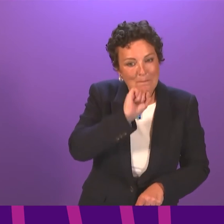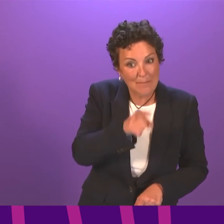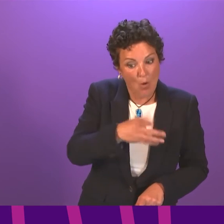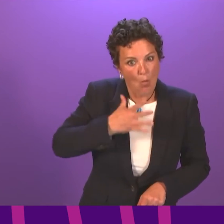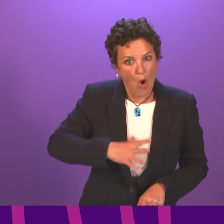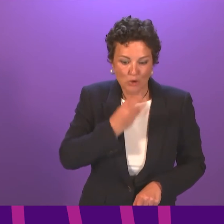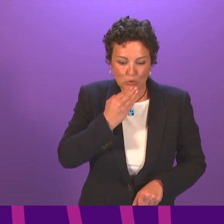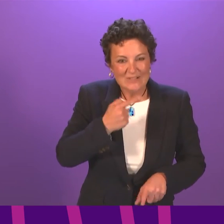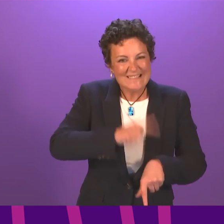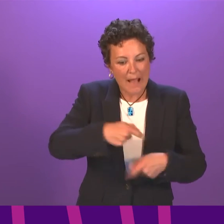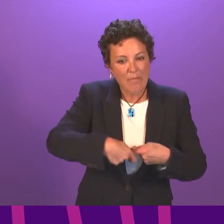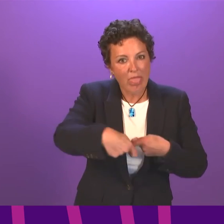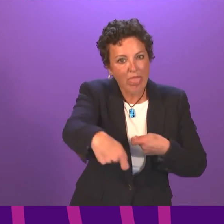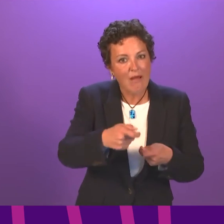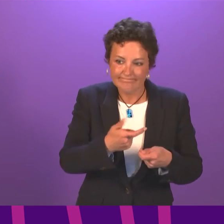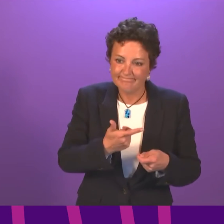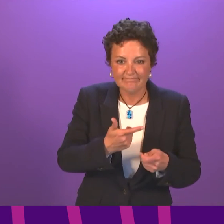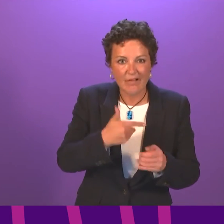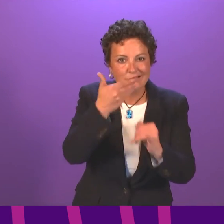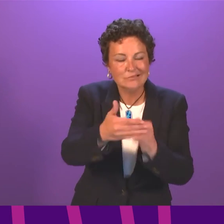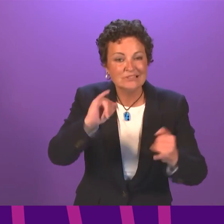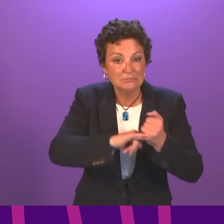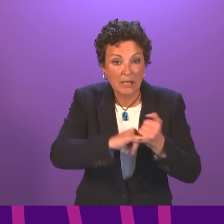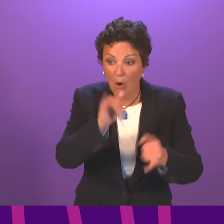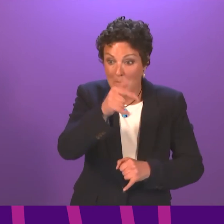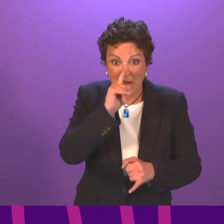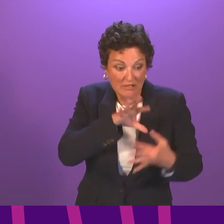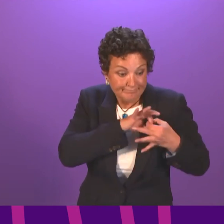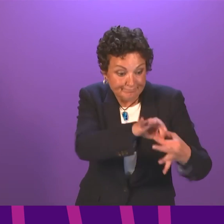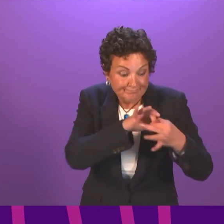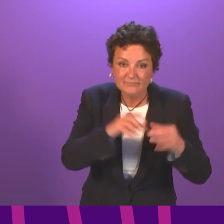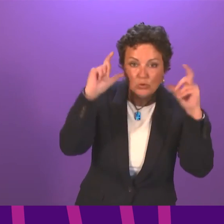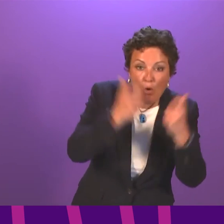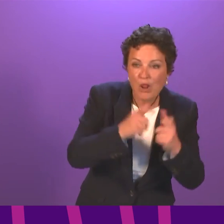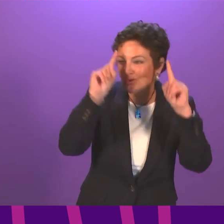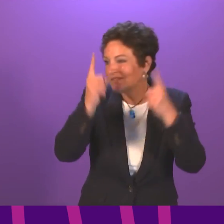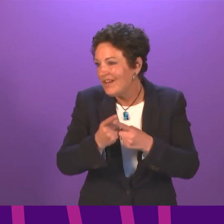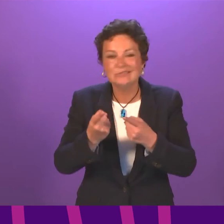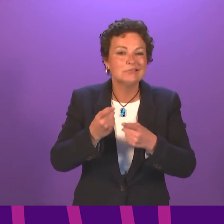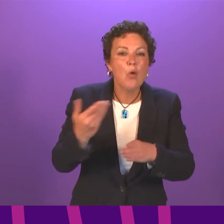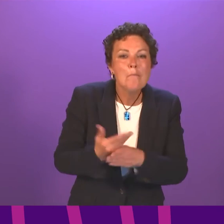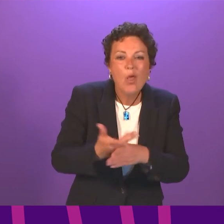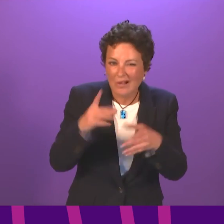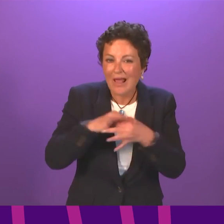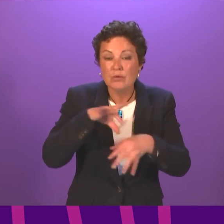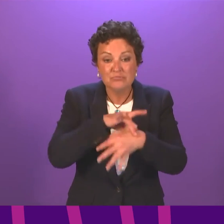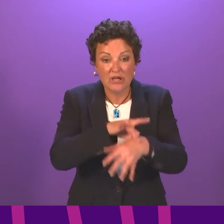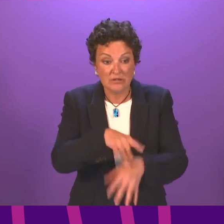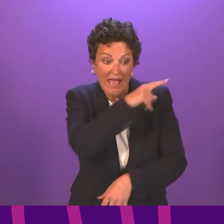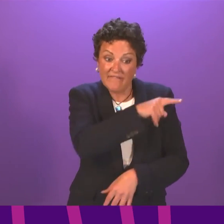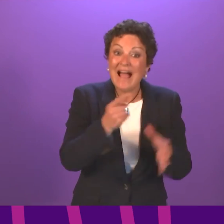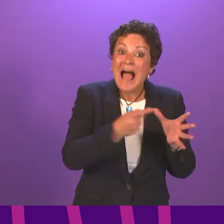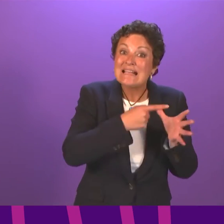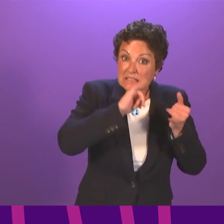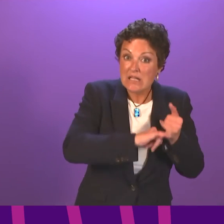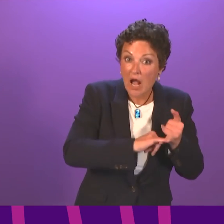contingency arrangement to engage with universities, colleges or employers about any knock-on effects. And if Anna Sarwar wants to send the